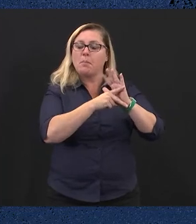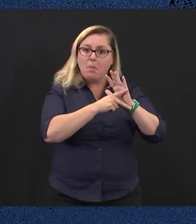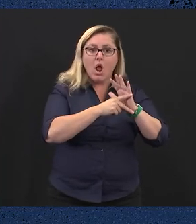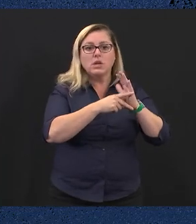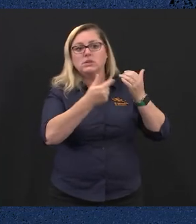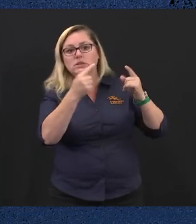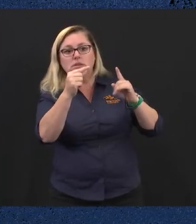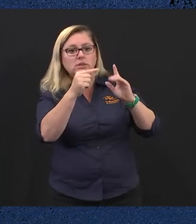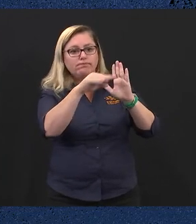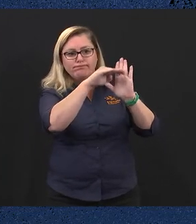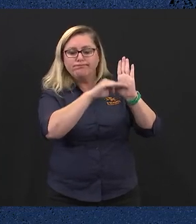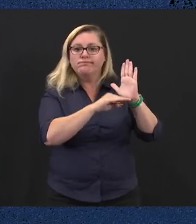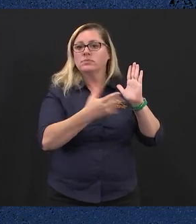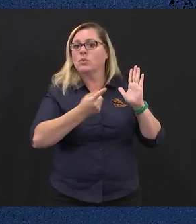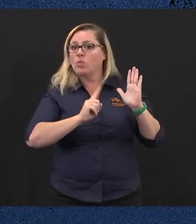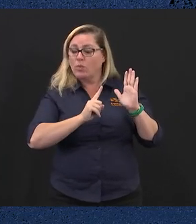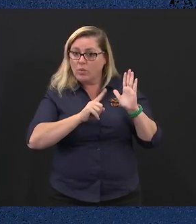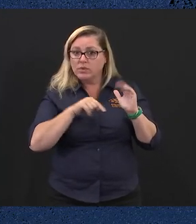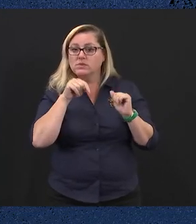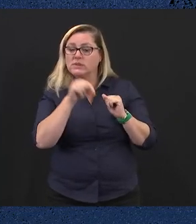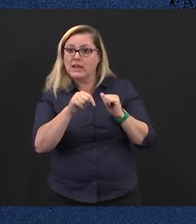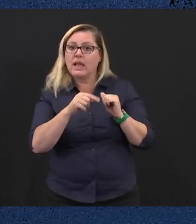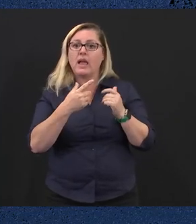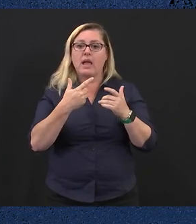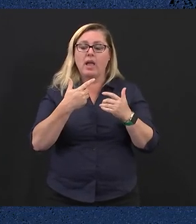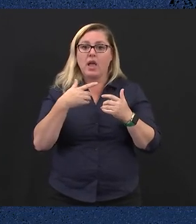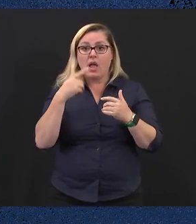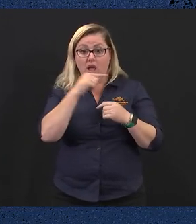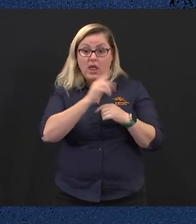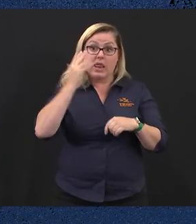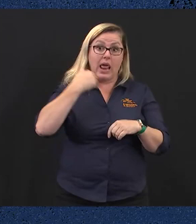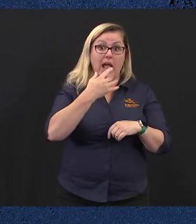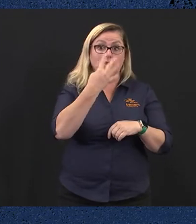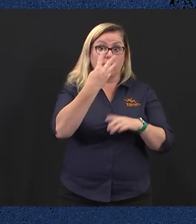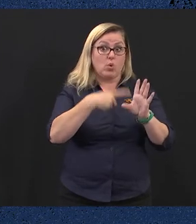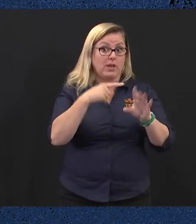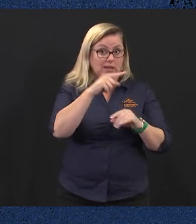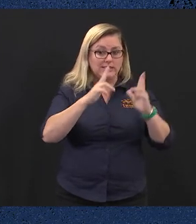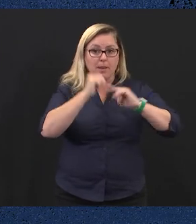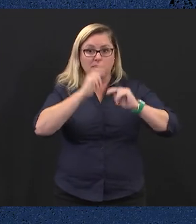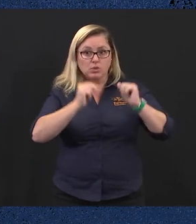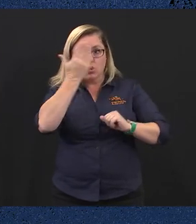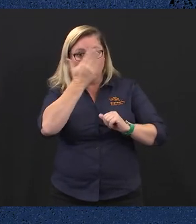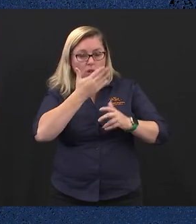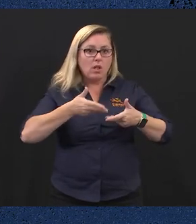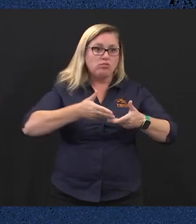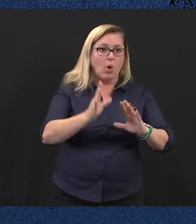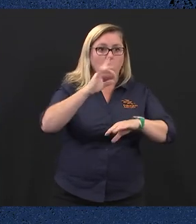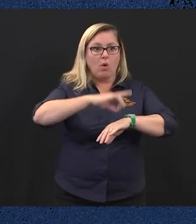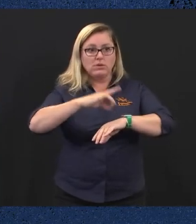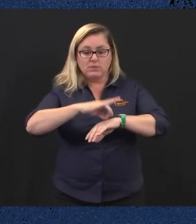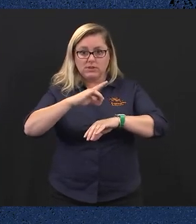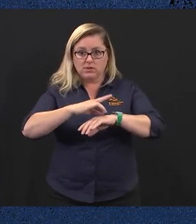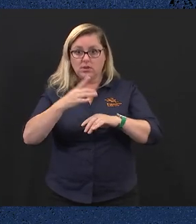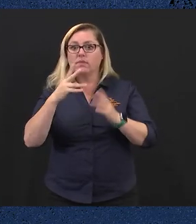The Government has spent the last four years building the hospitals, schools and roads that Victorians need, and